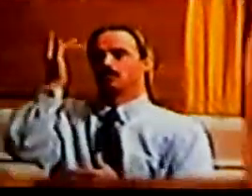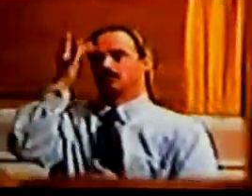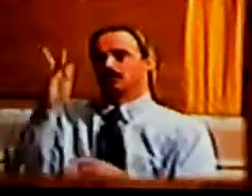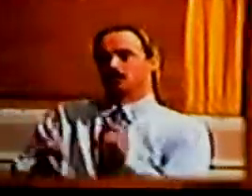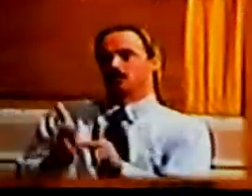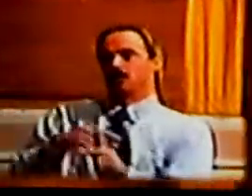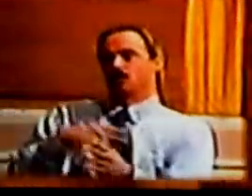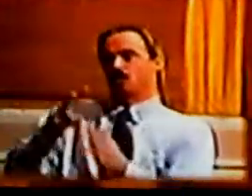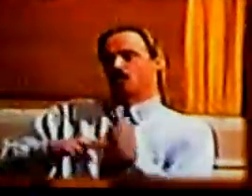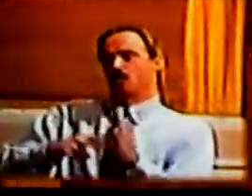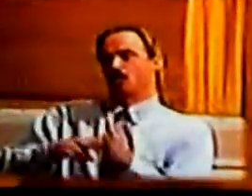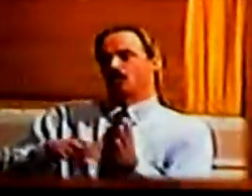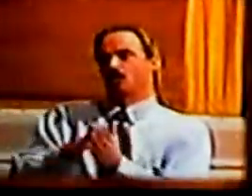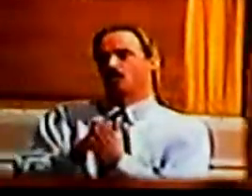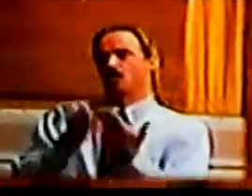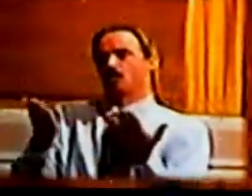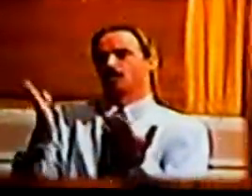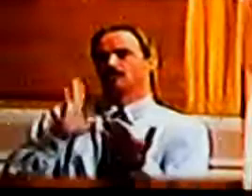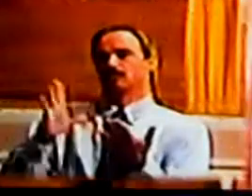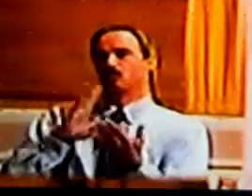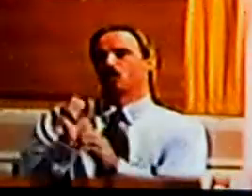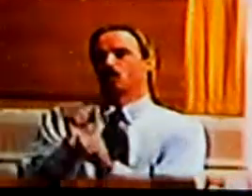a while ago it's called working with jerks